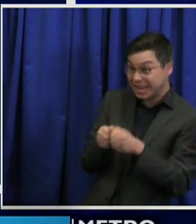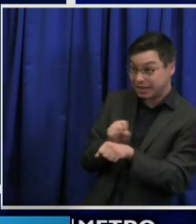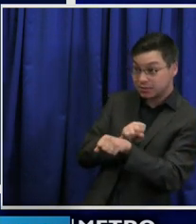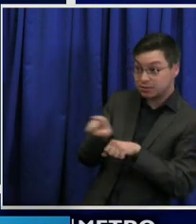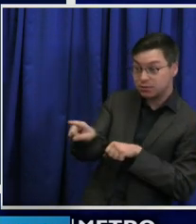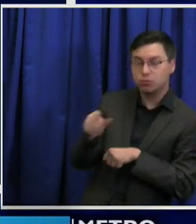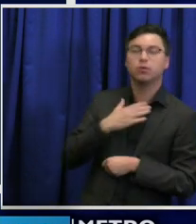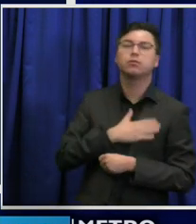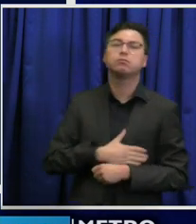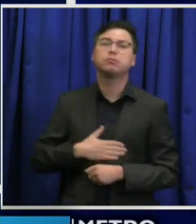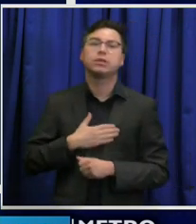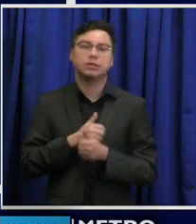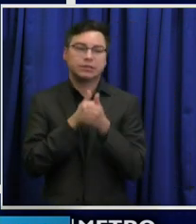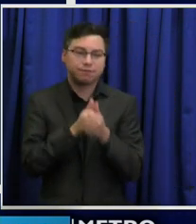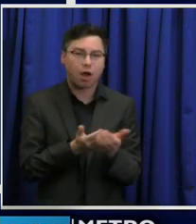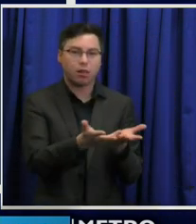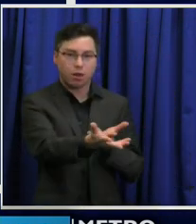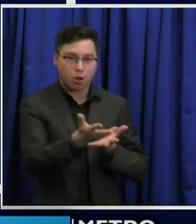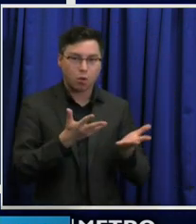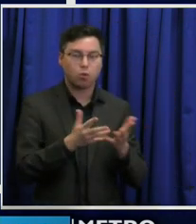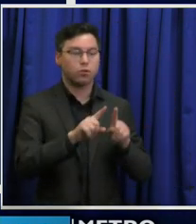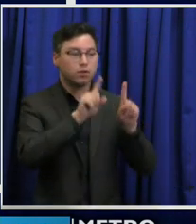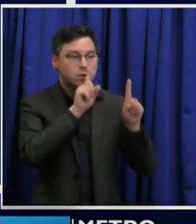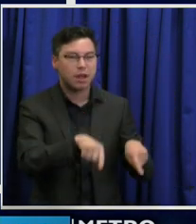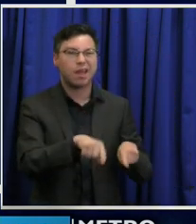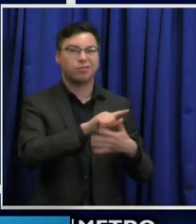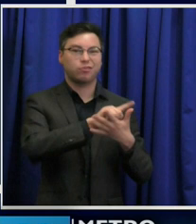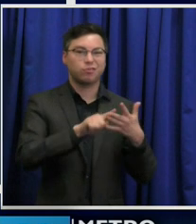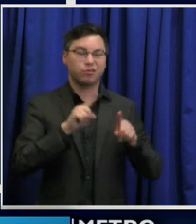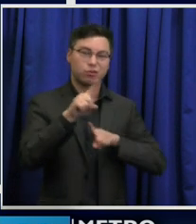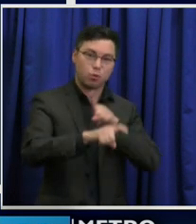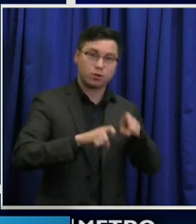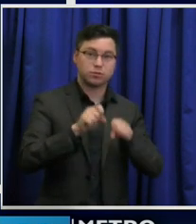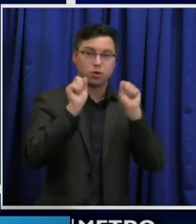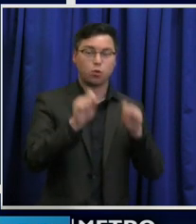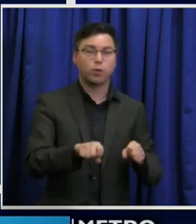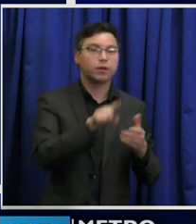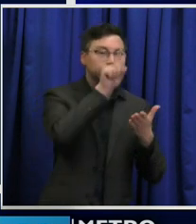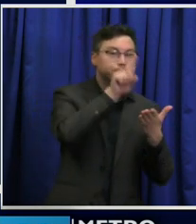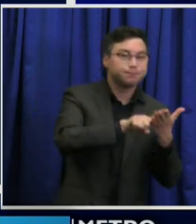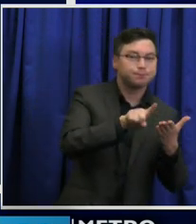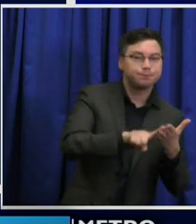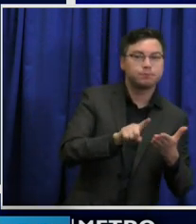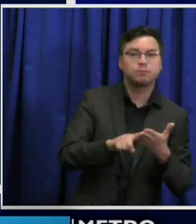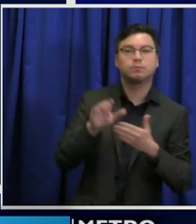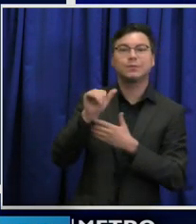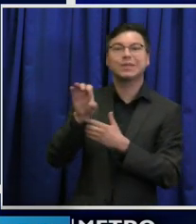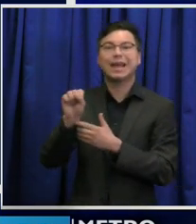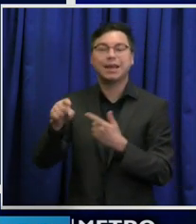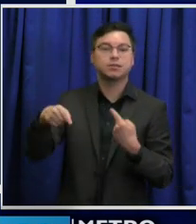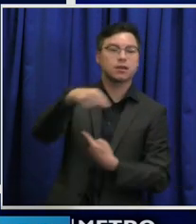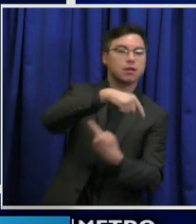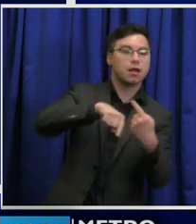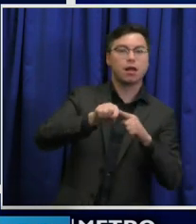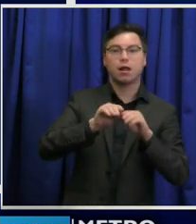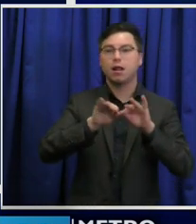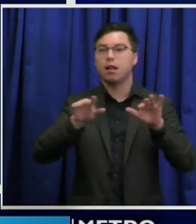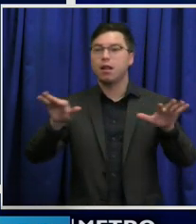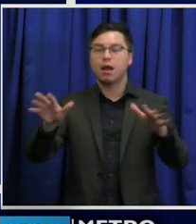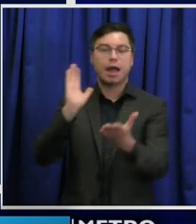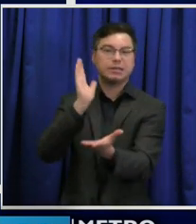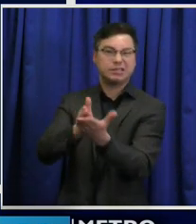answer questions so they can effectively trace cases and stop the spread. We need your help in getting the word out.